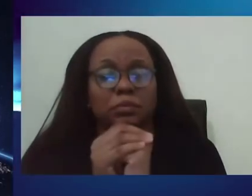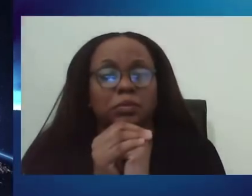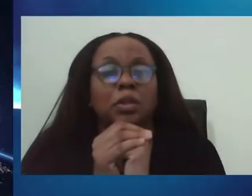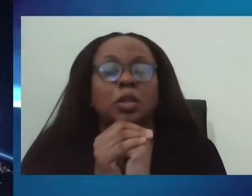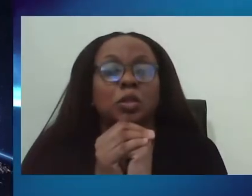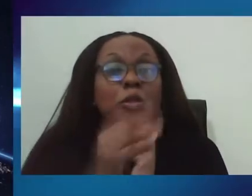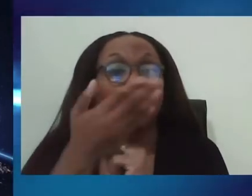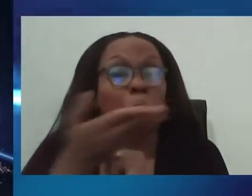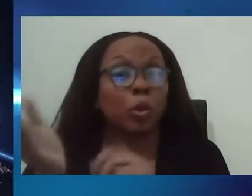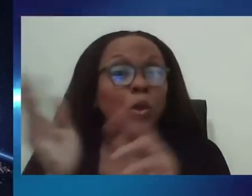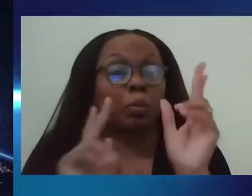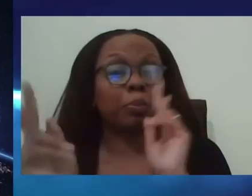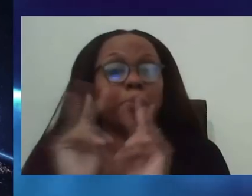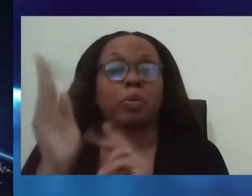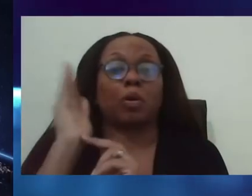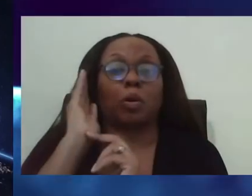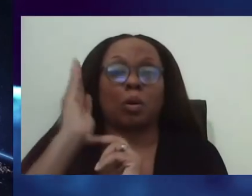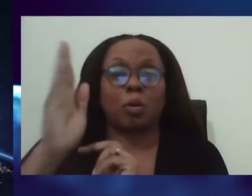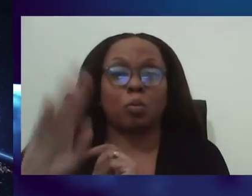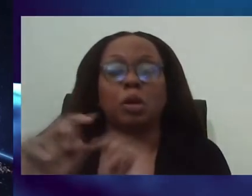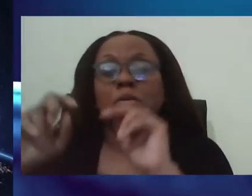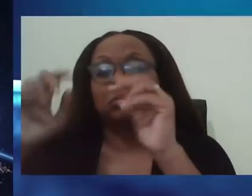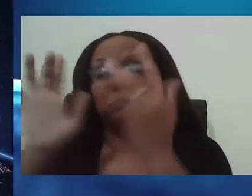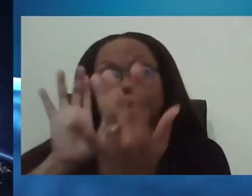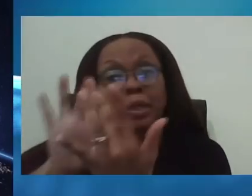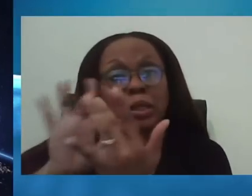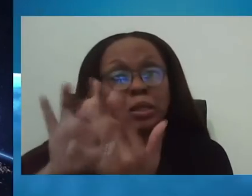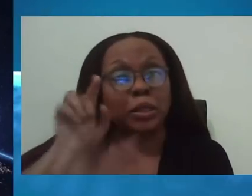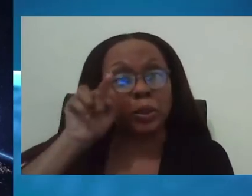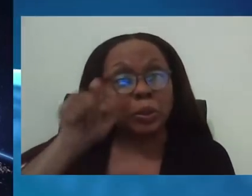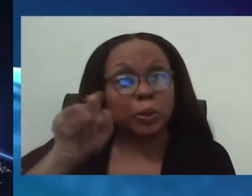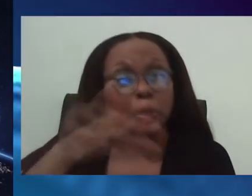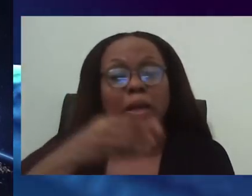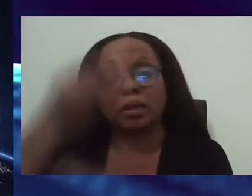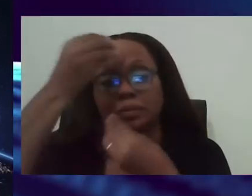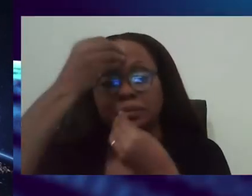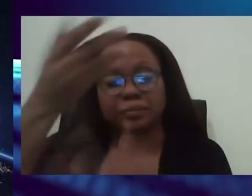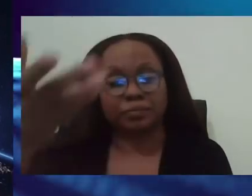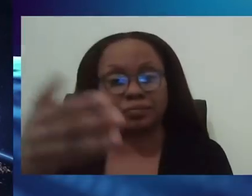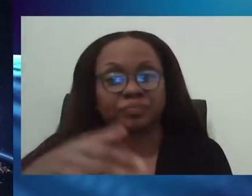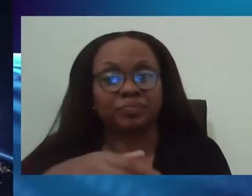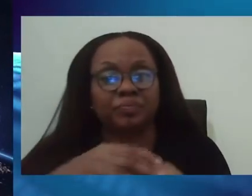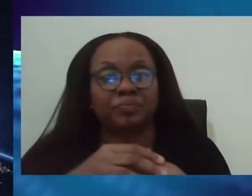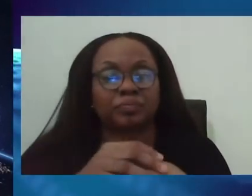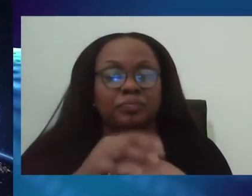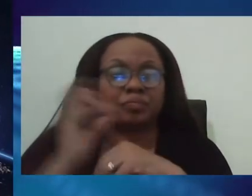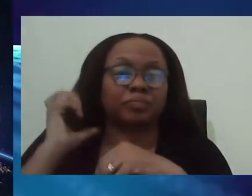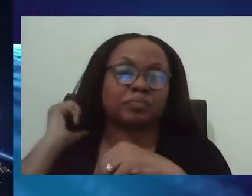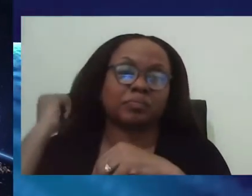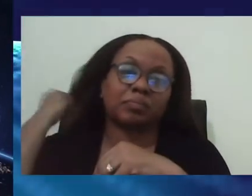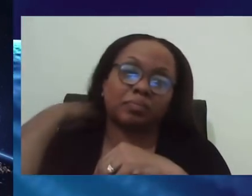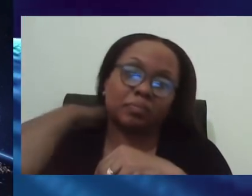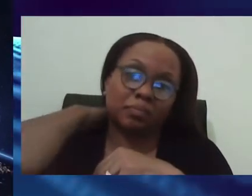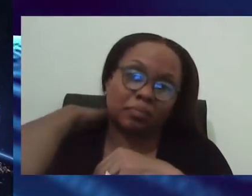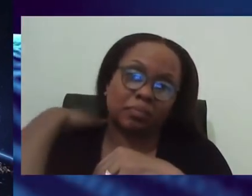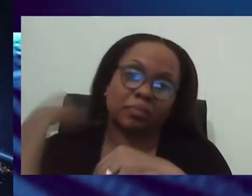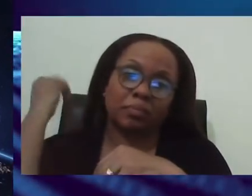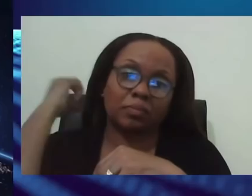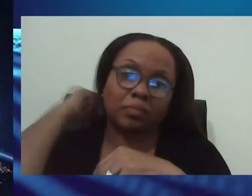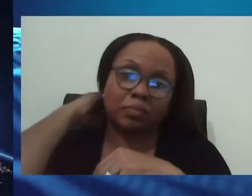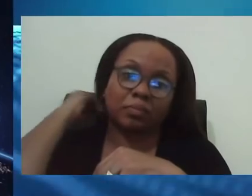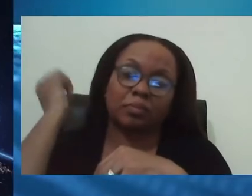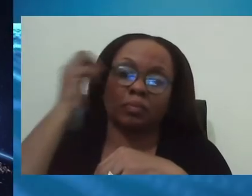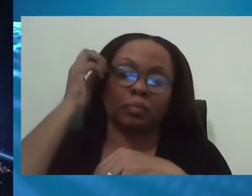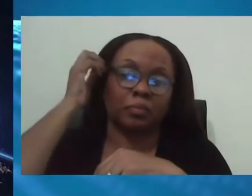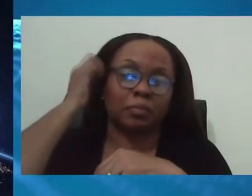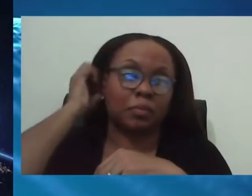persons who are now going to be making that first direct contact with you and informing you at this point in time. Do not be surprised if they also answer some additional questions